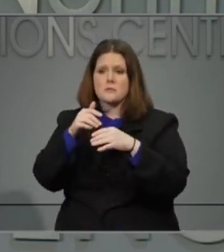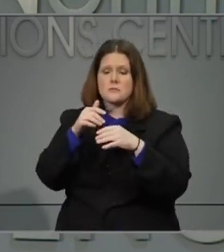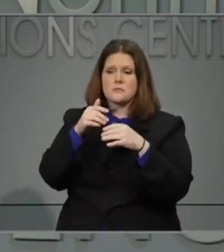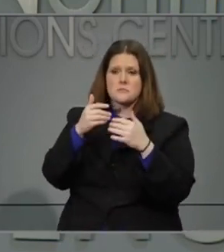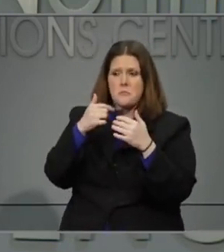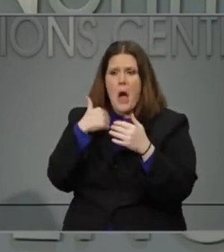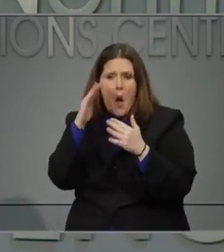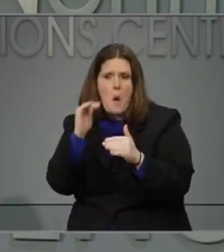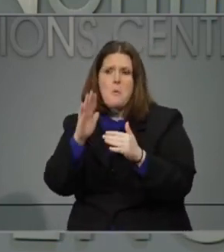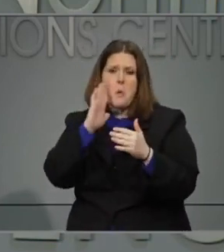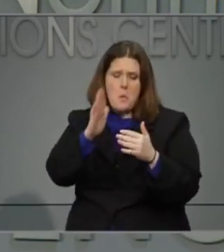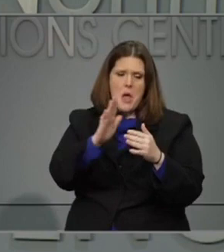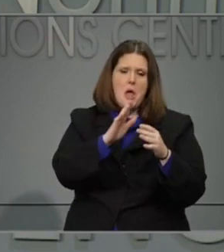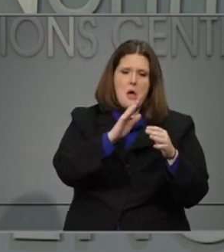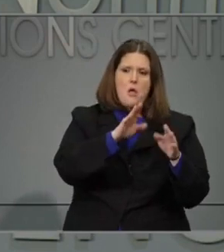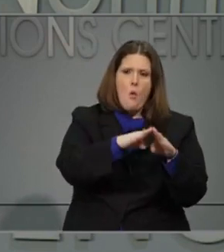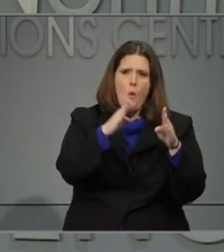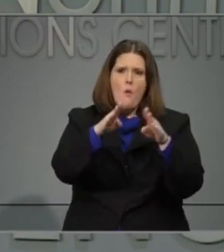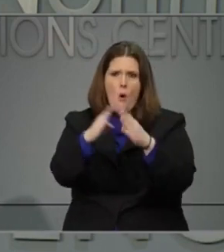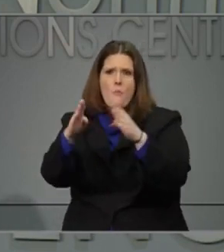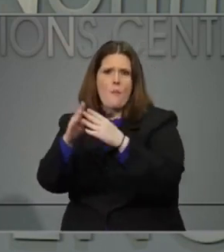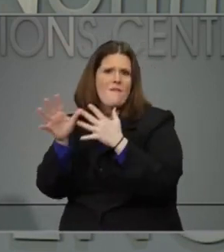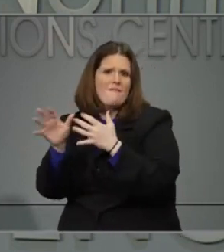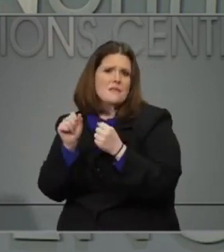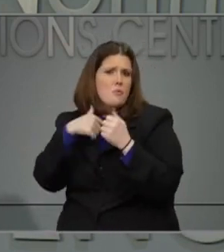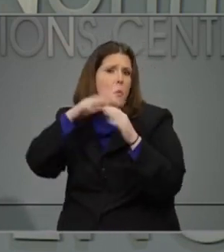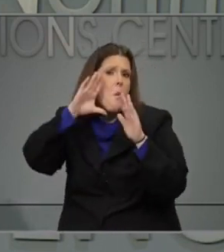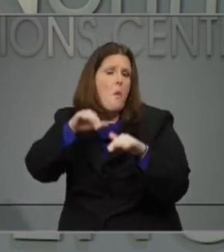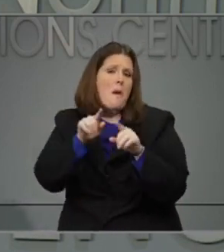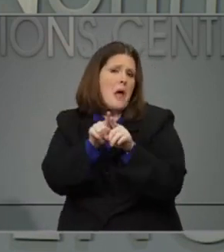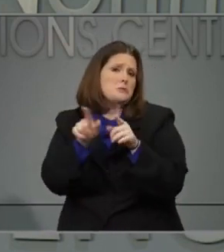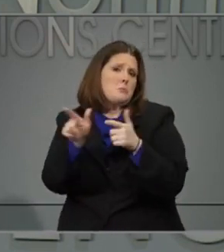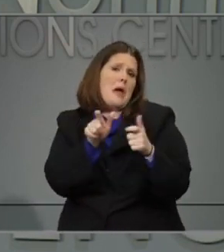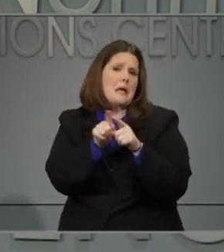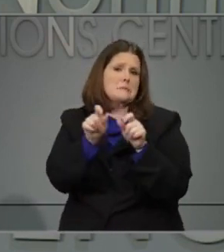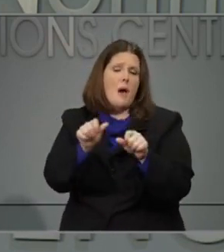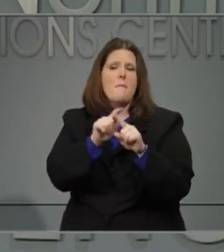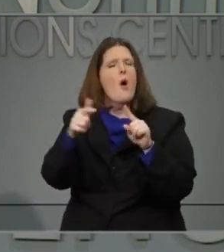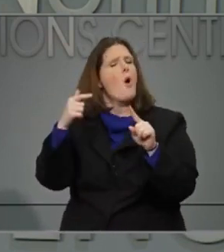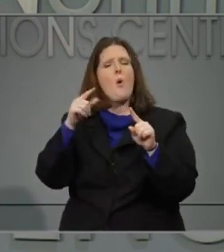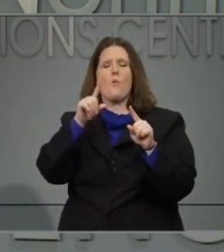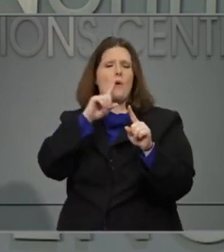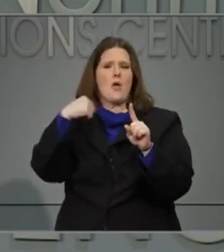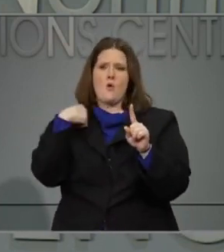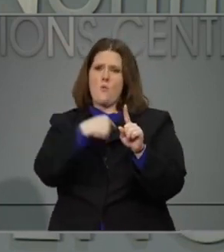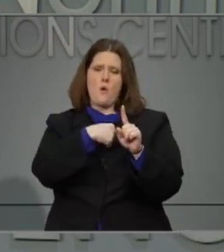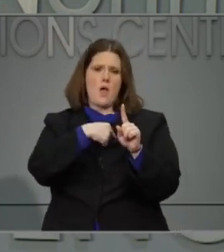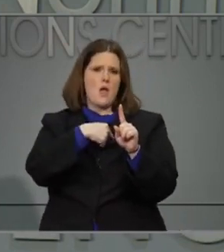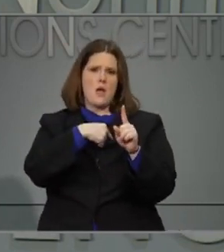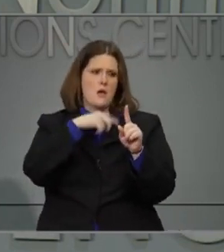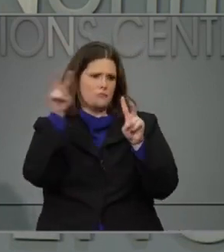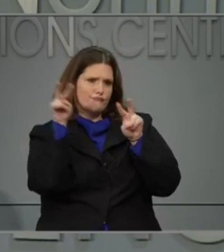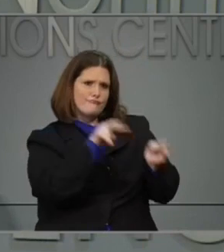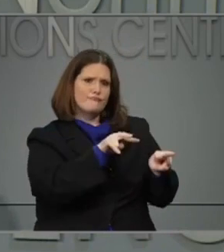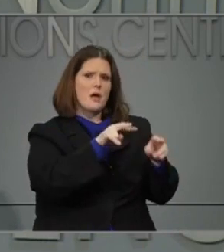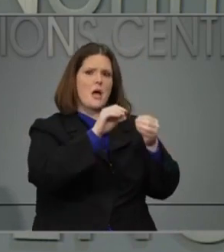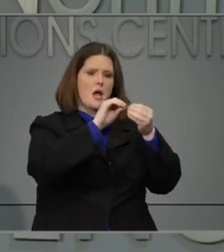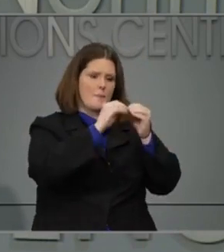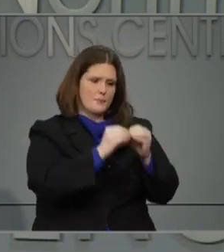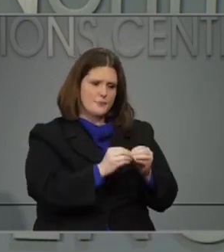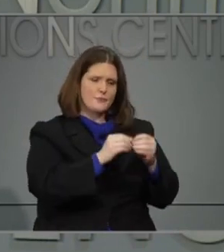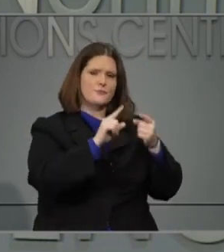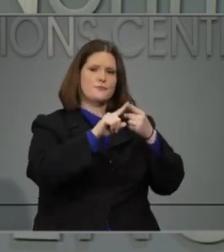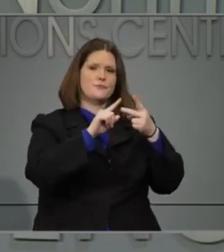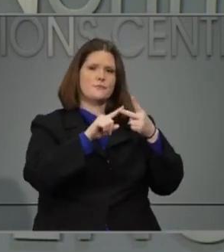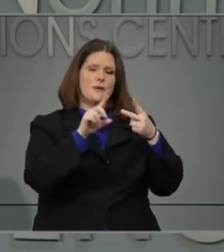but we're going to rely on the science, we're going to rely on the data and we're going to rely on the facts in order to